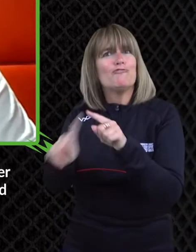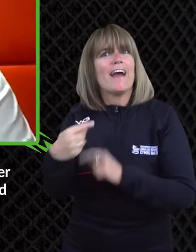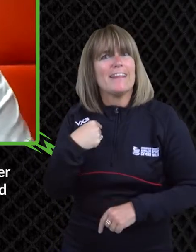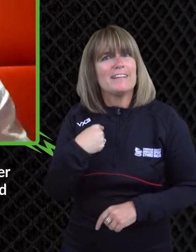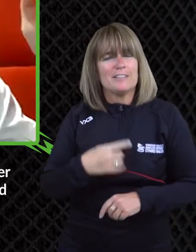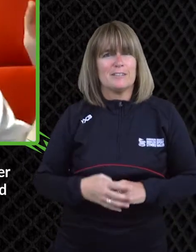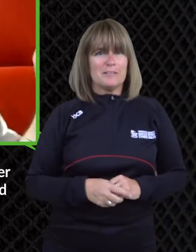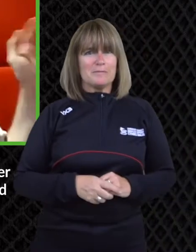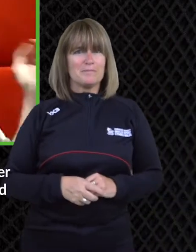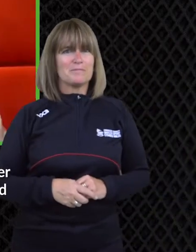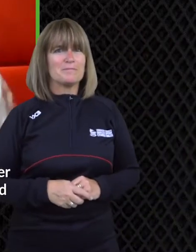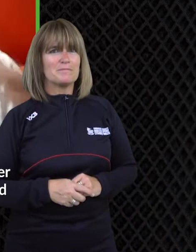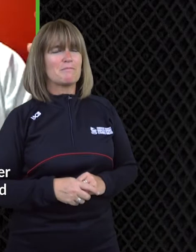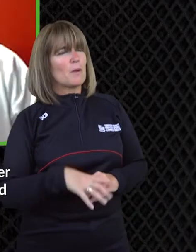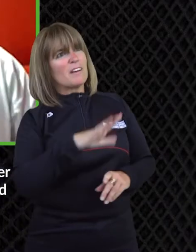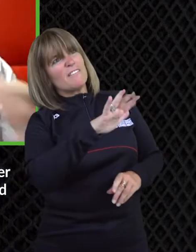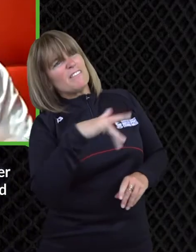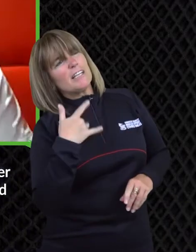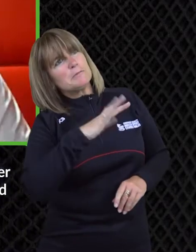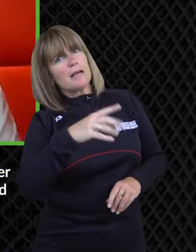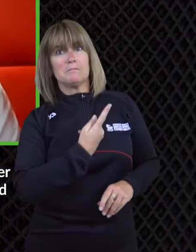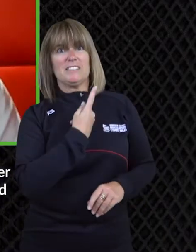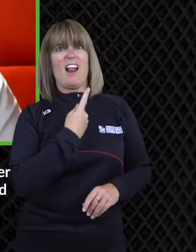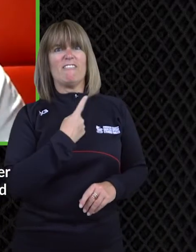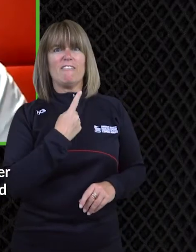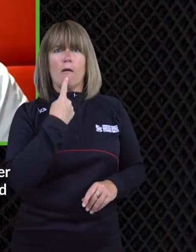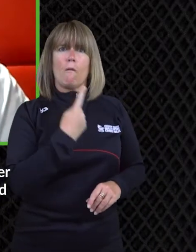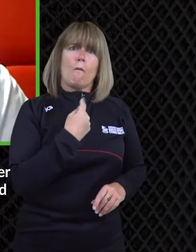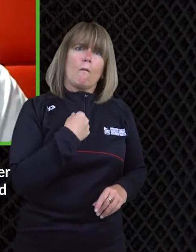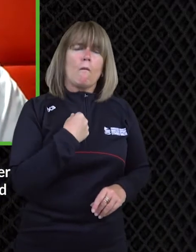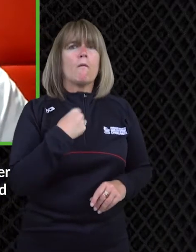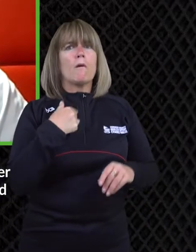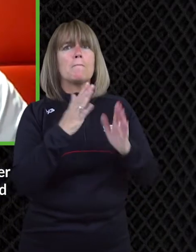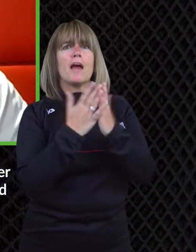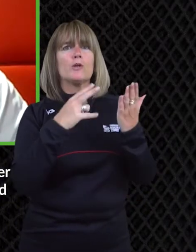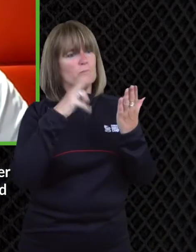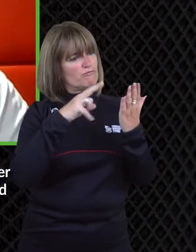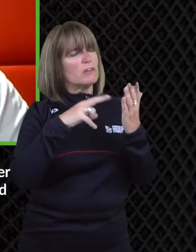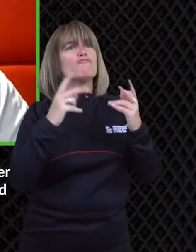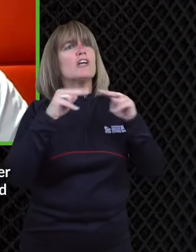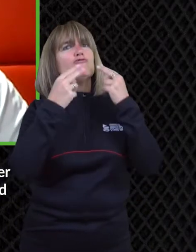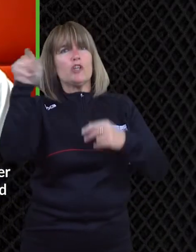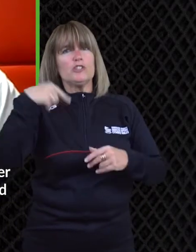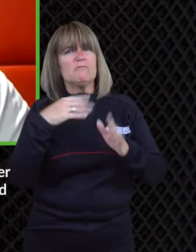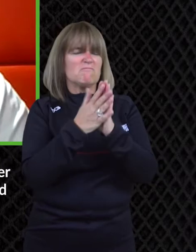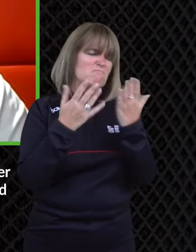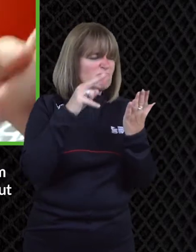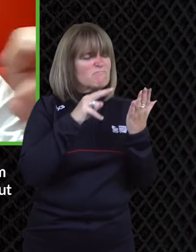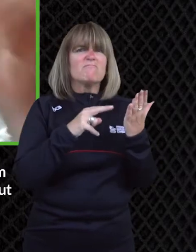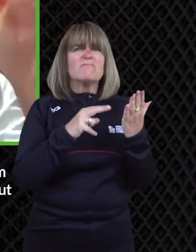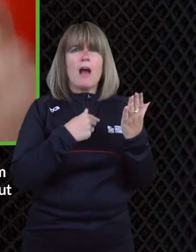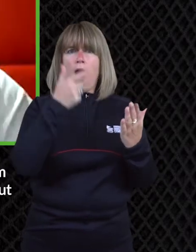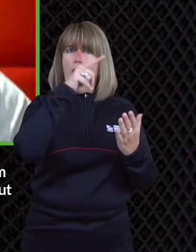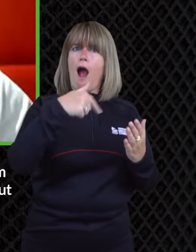disabled people and they talk about everything and it's just a little hook and i try and watch it you know on on um whenever it's on